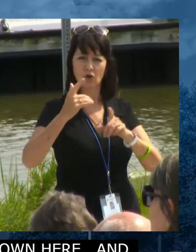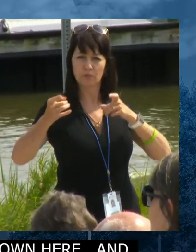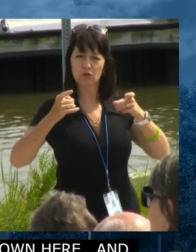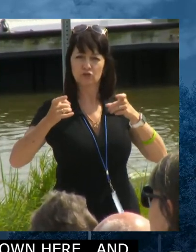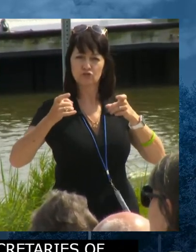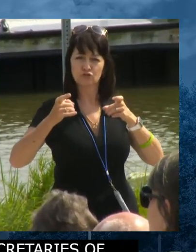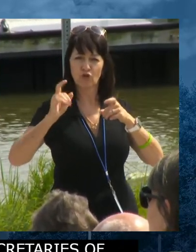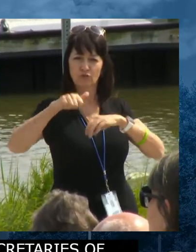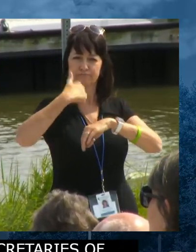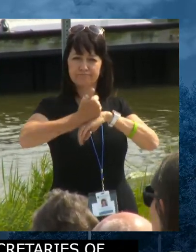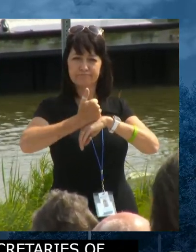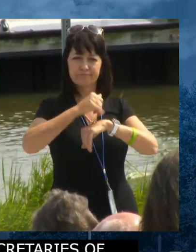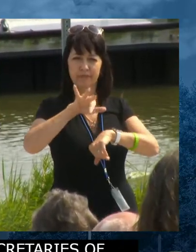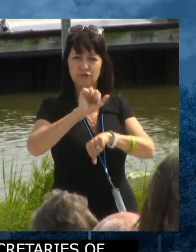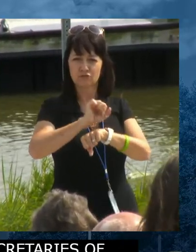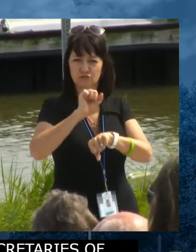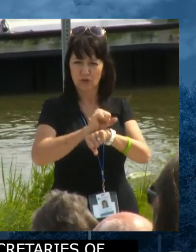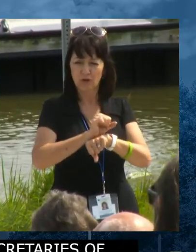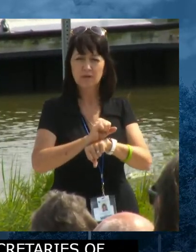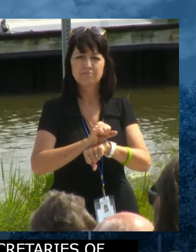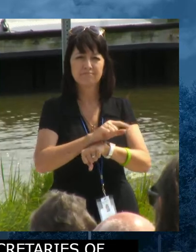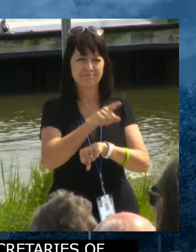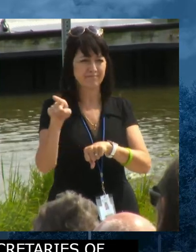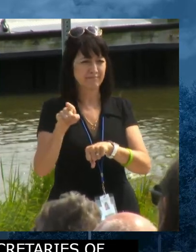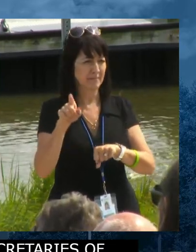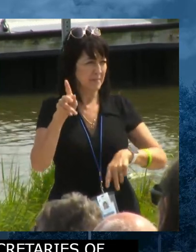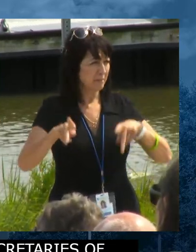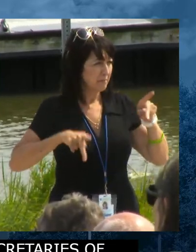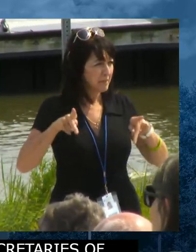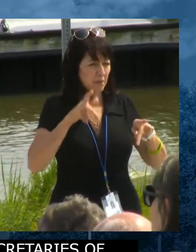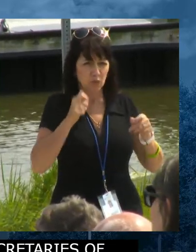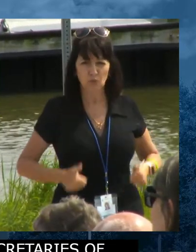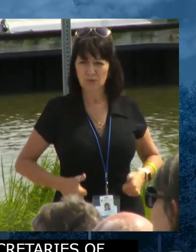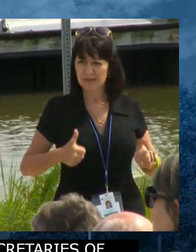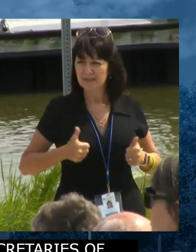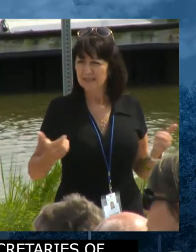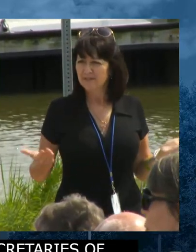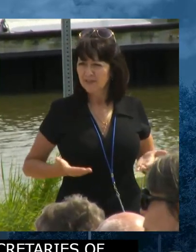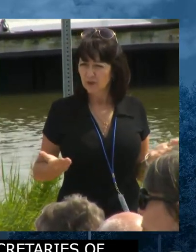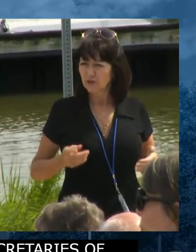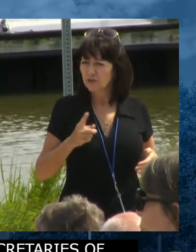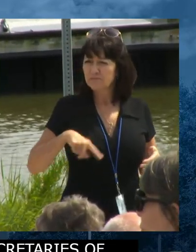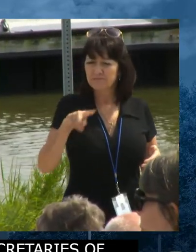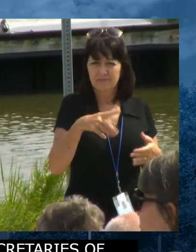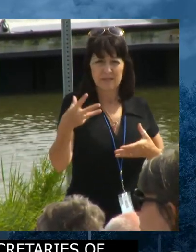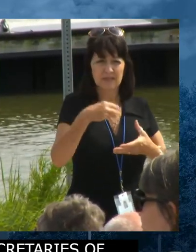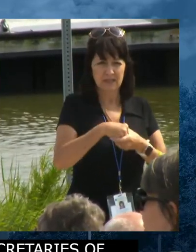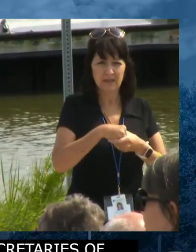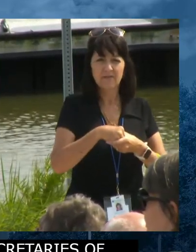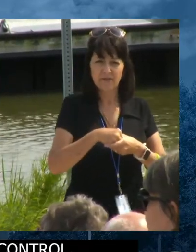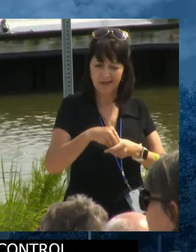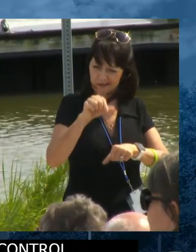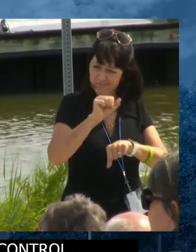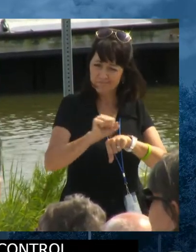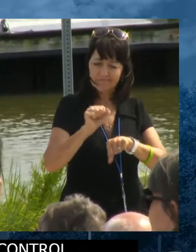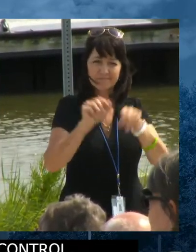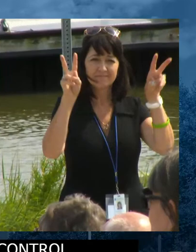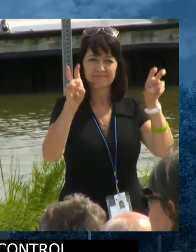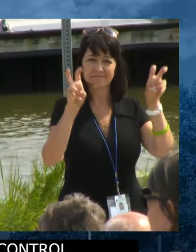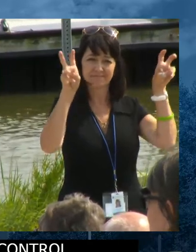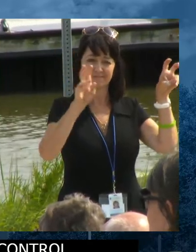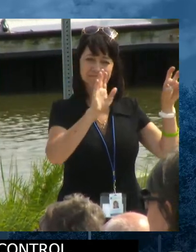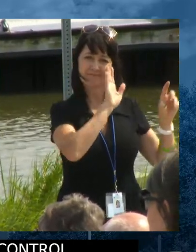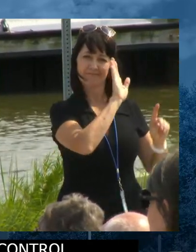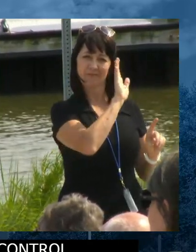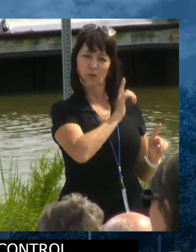others that are in the business, citizens involved, have been doing the Lord's work, so to speak, to make sure